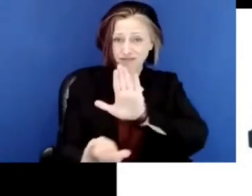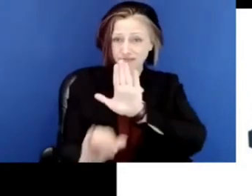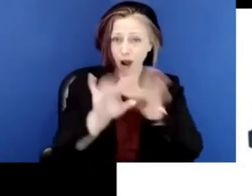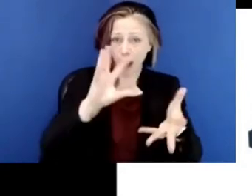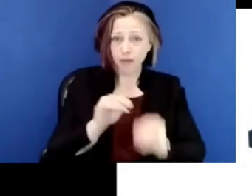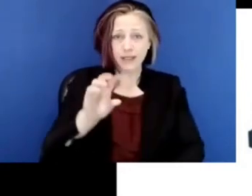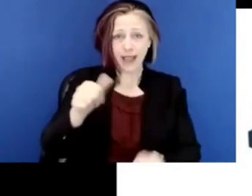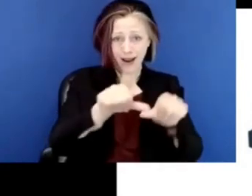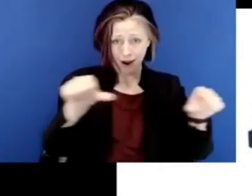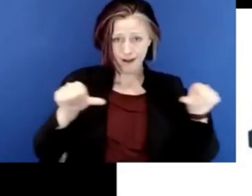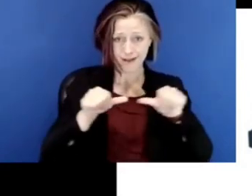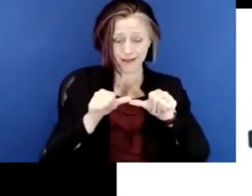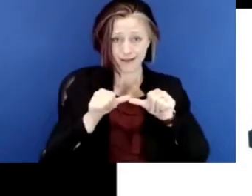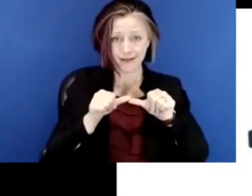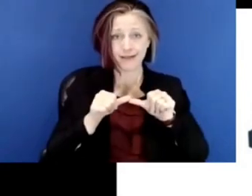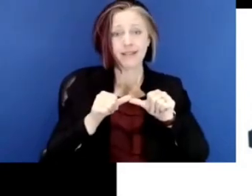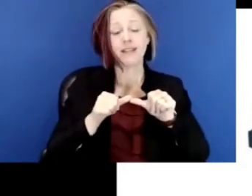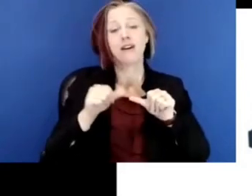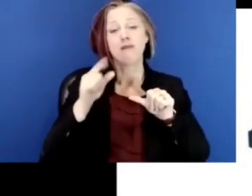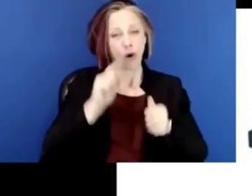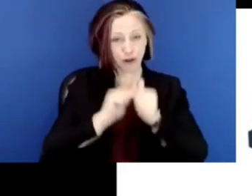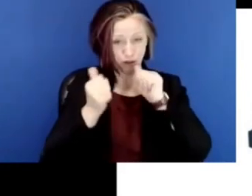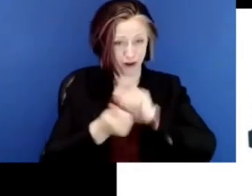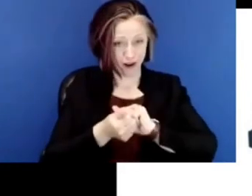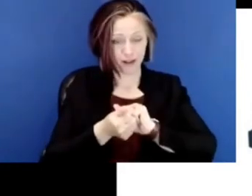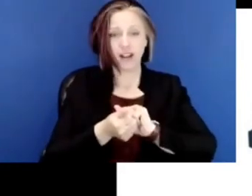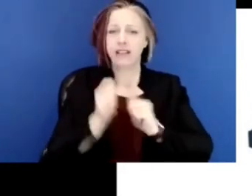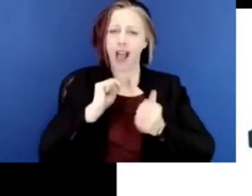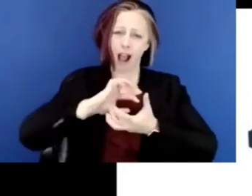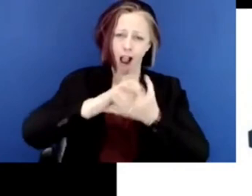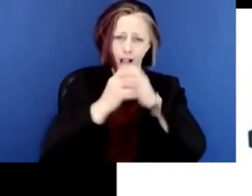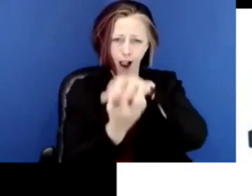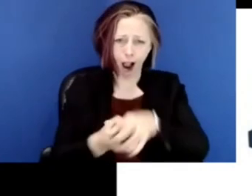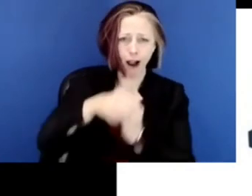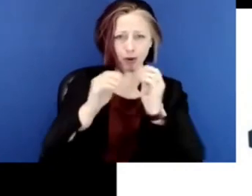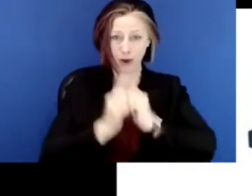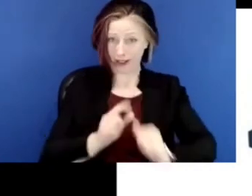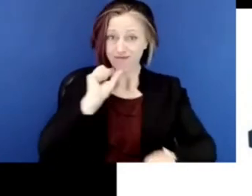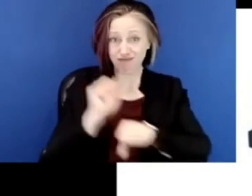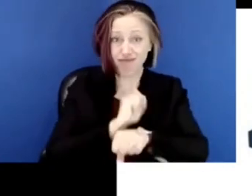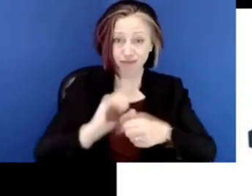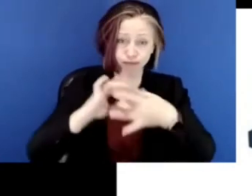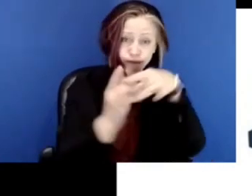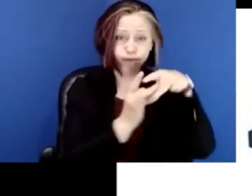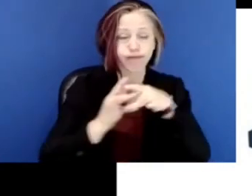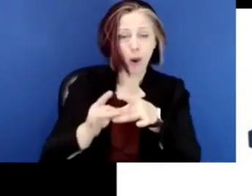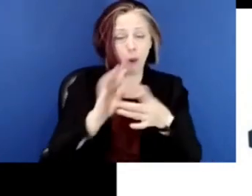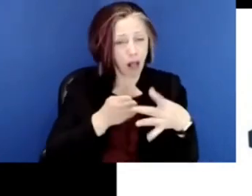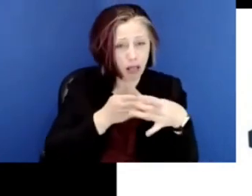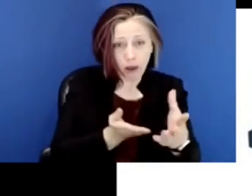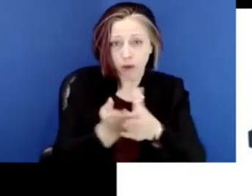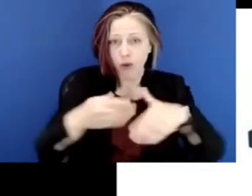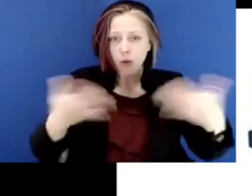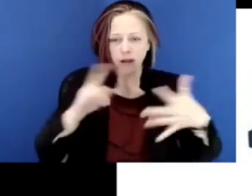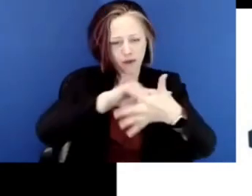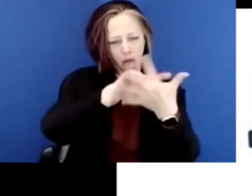identify 10 different areas of change that are interlocking that take